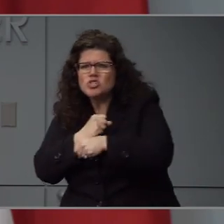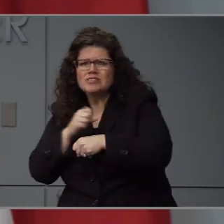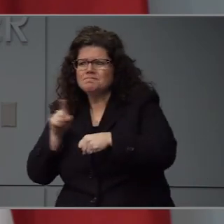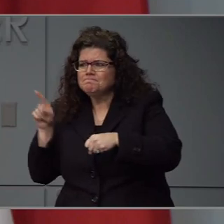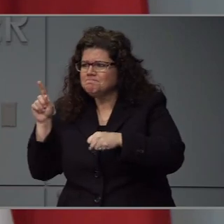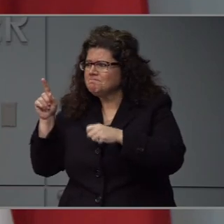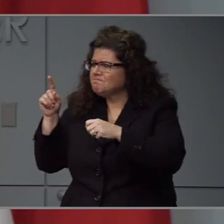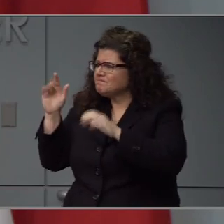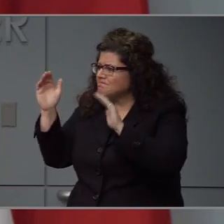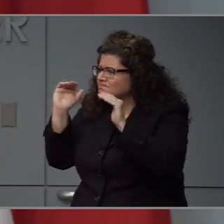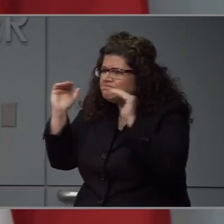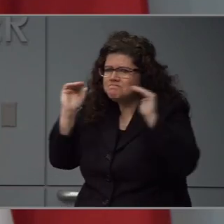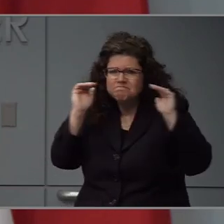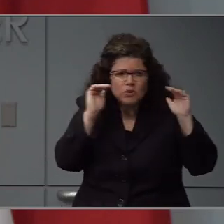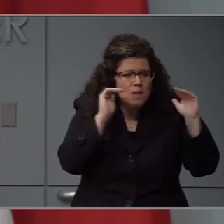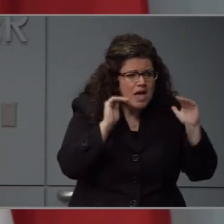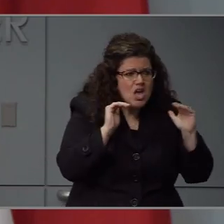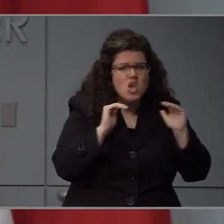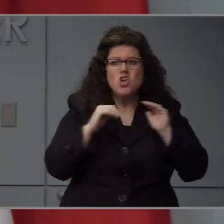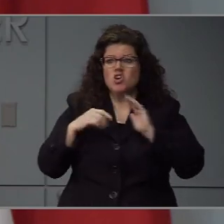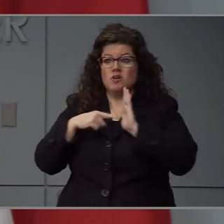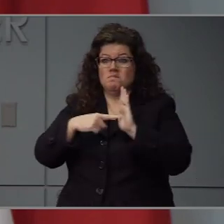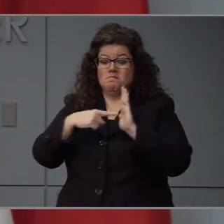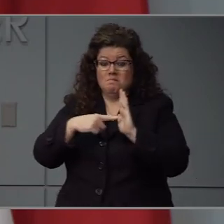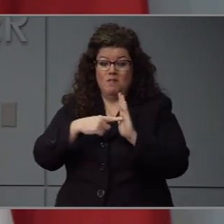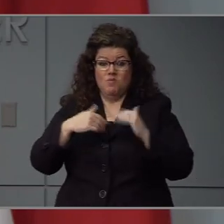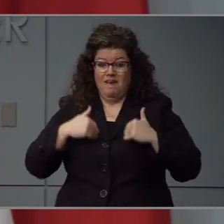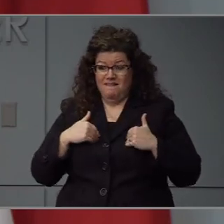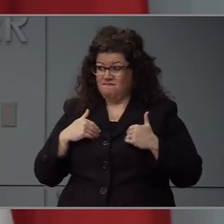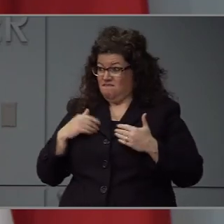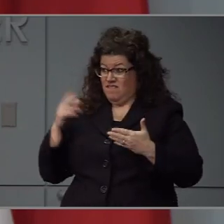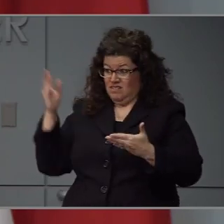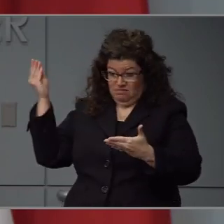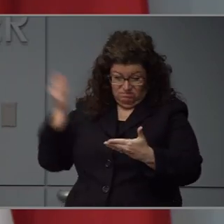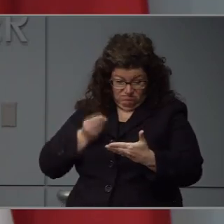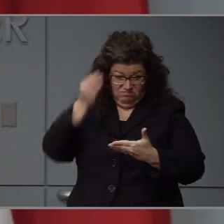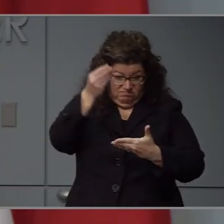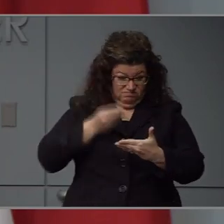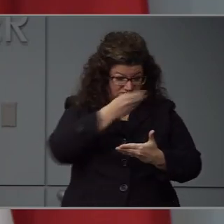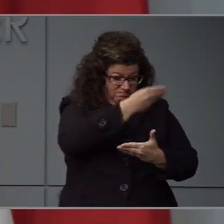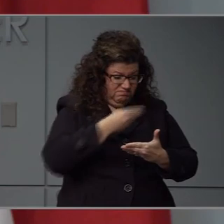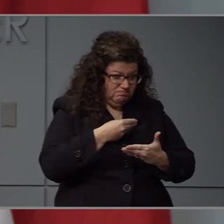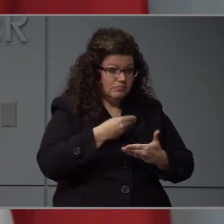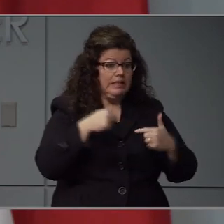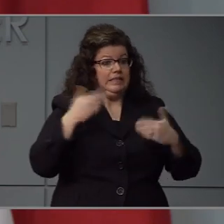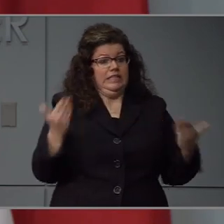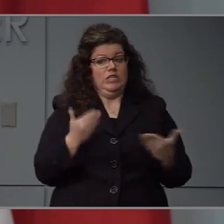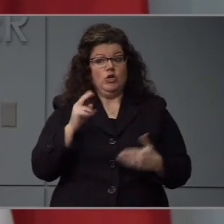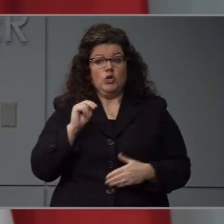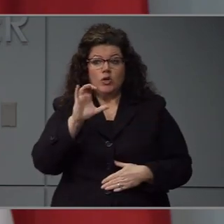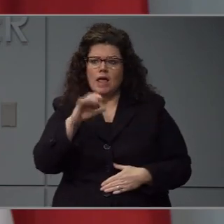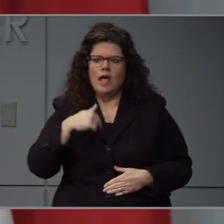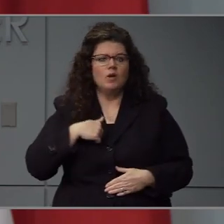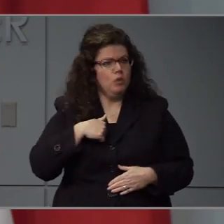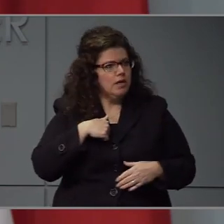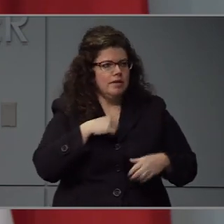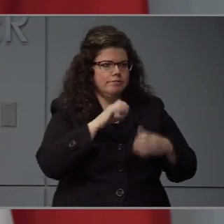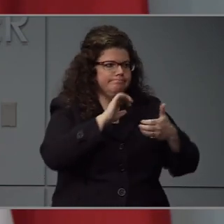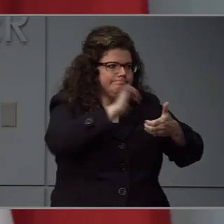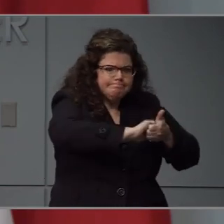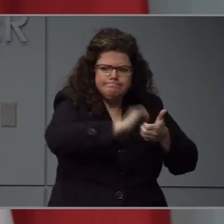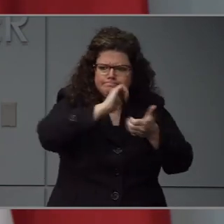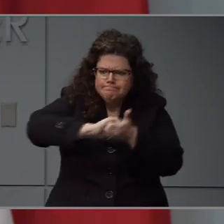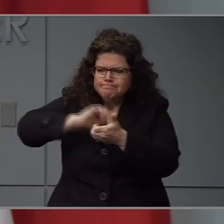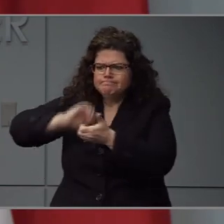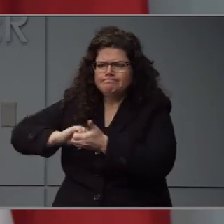than others. We in North Carolina are working with a team of data scientists from our universities and private